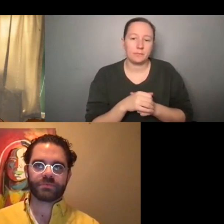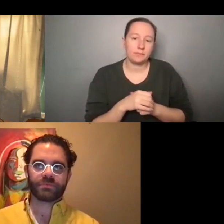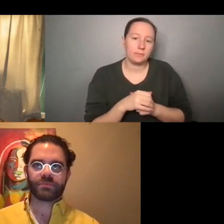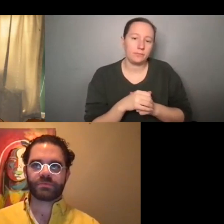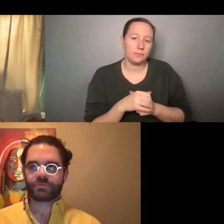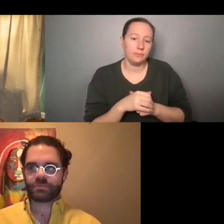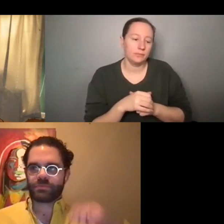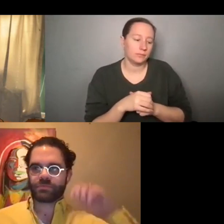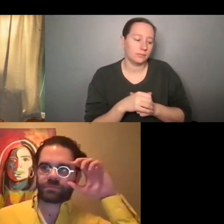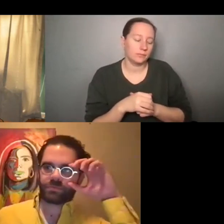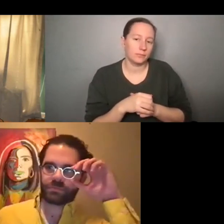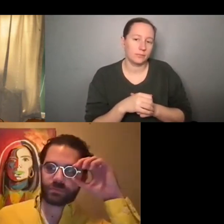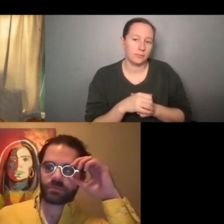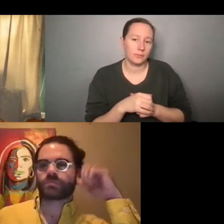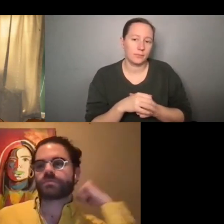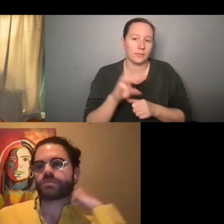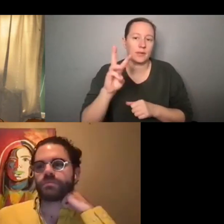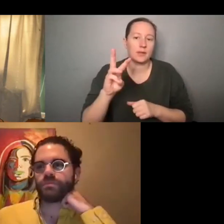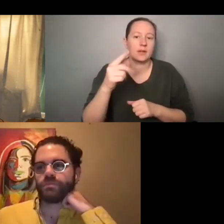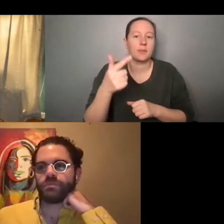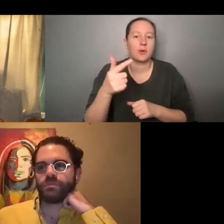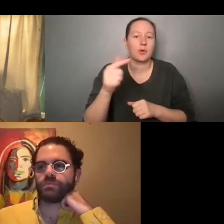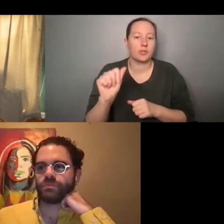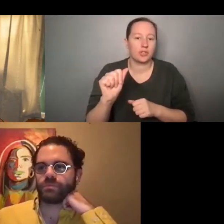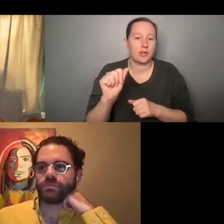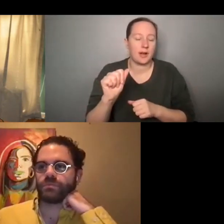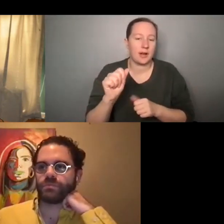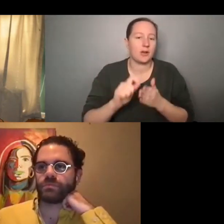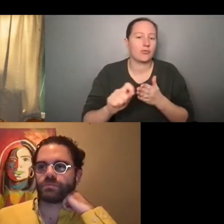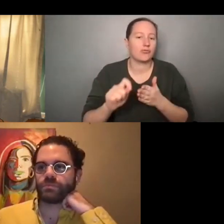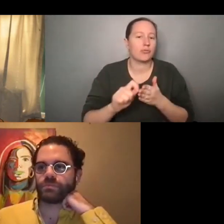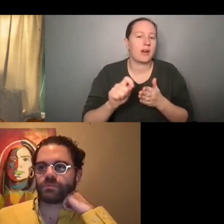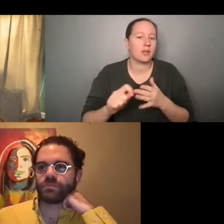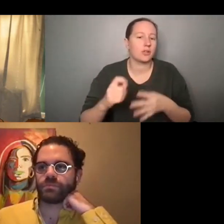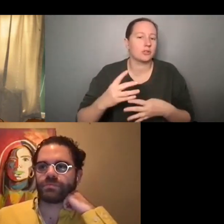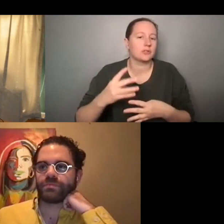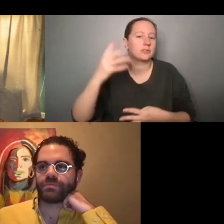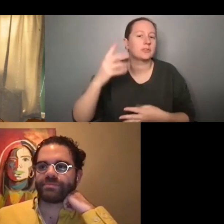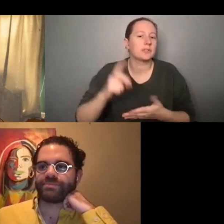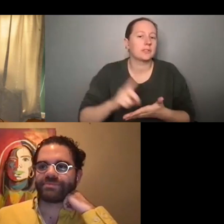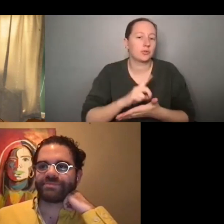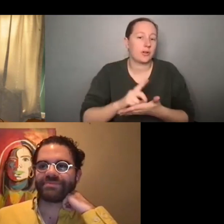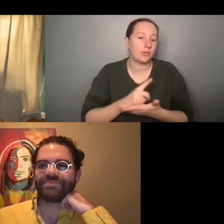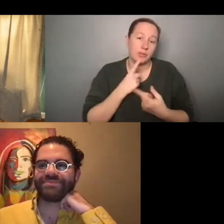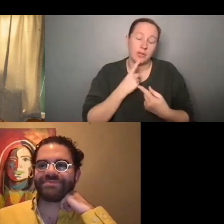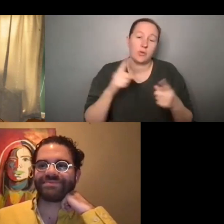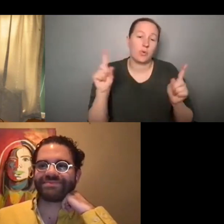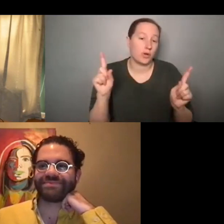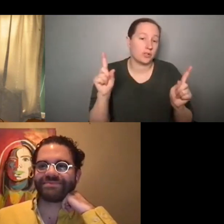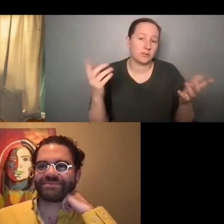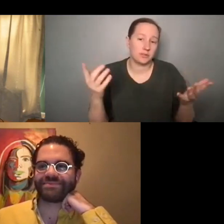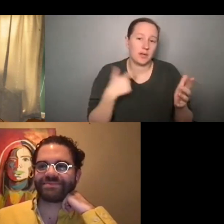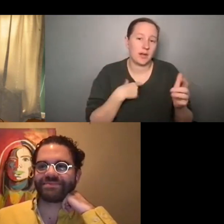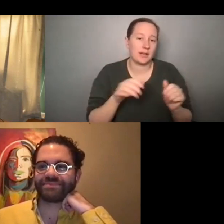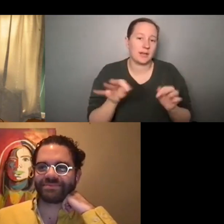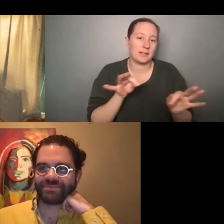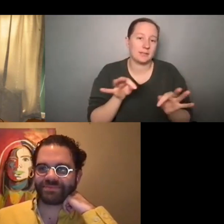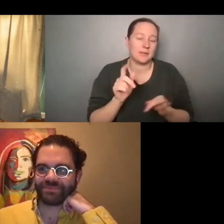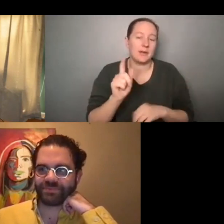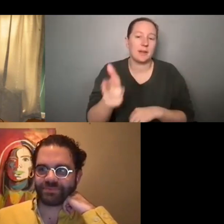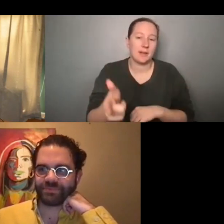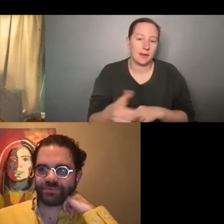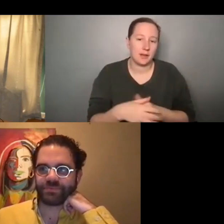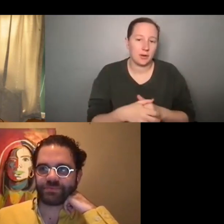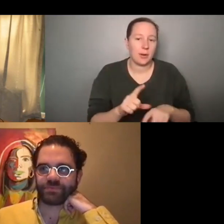also WGA's directory, writer's directory, it works. And so I can talk about that later, but it's just,